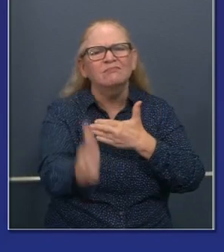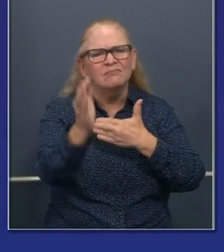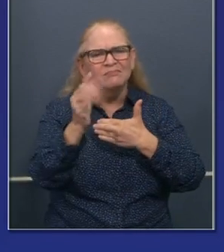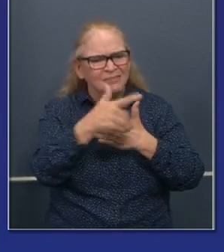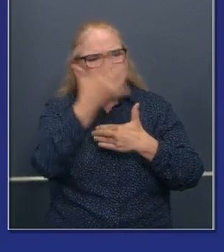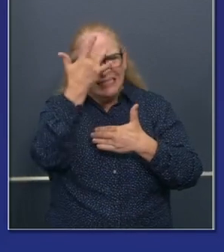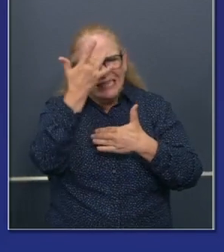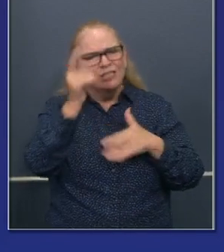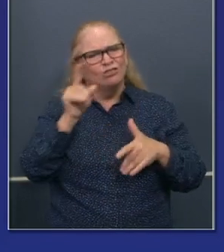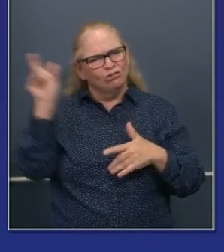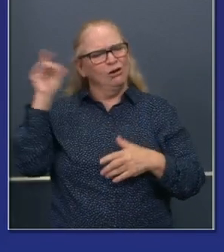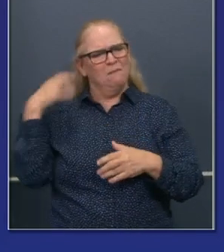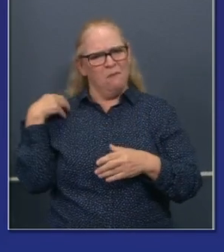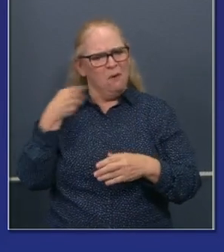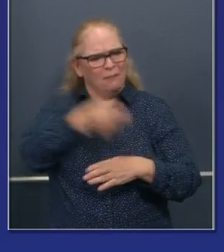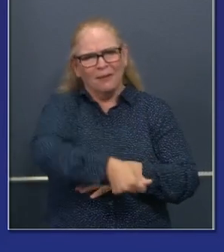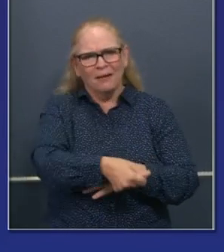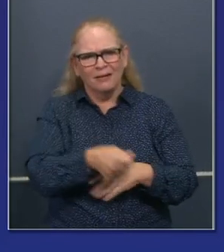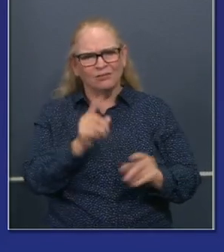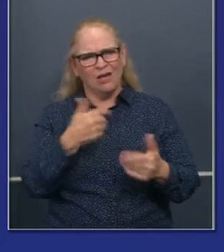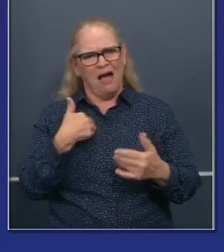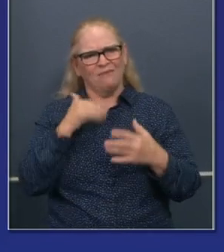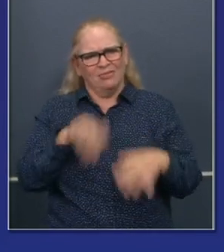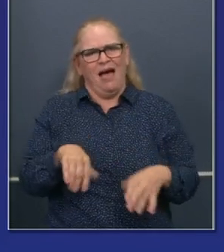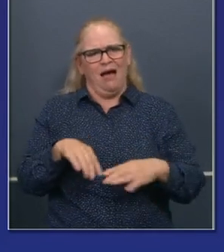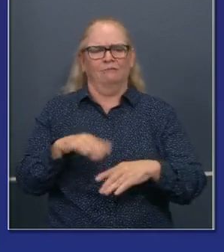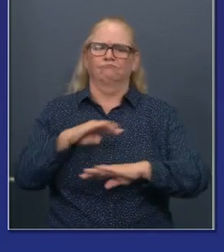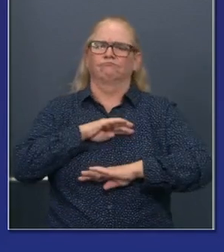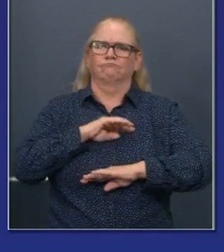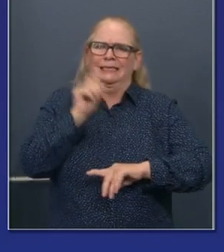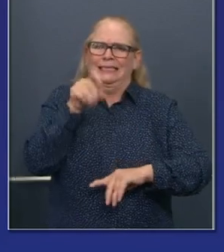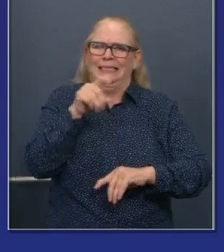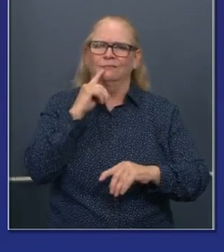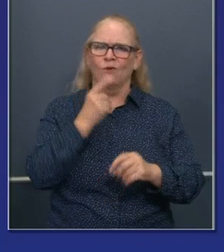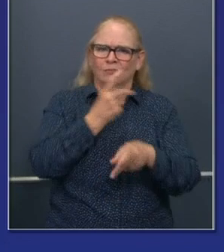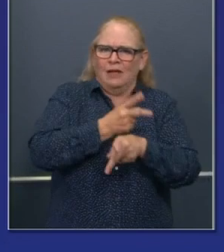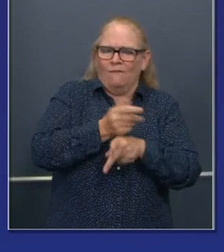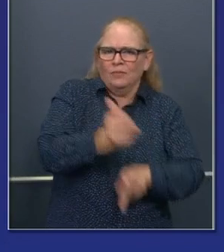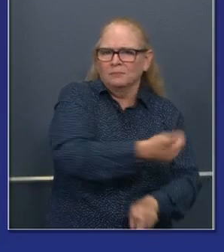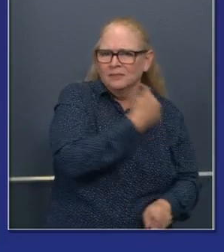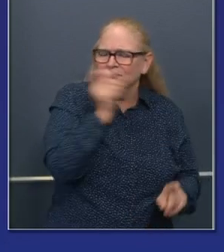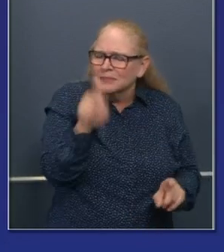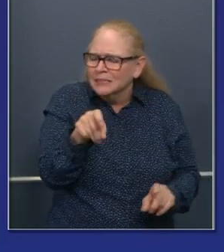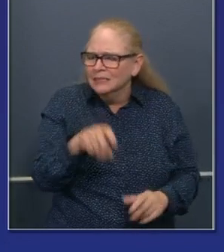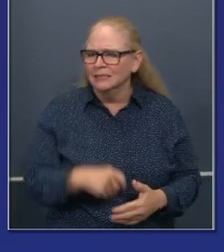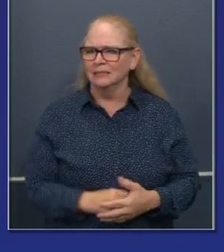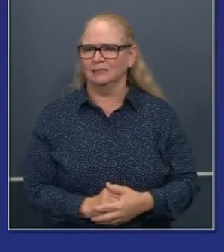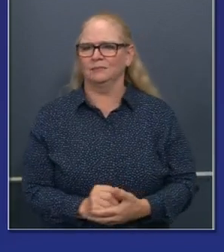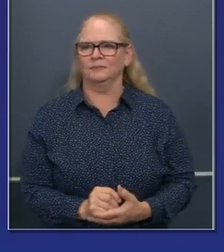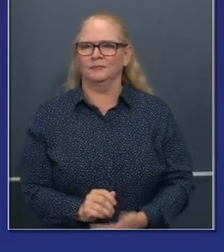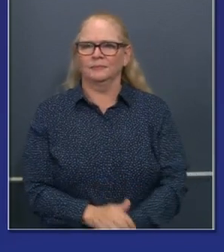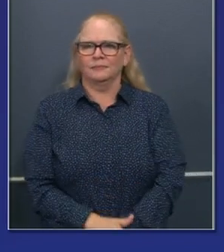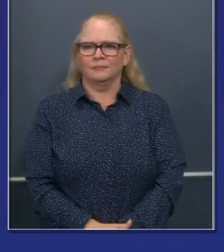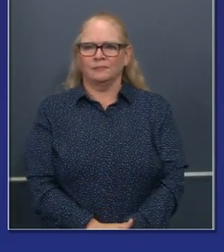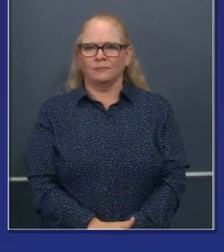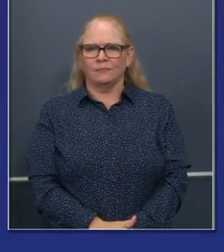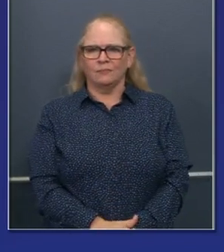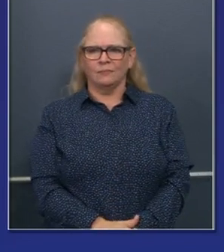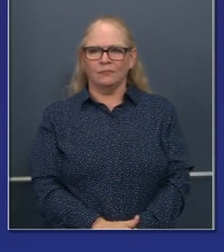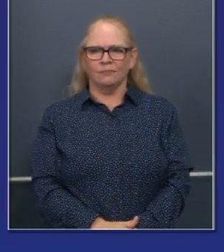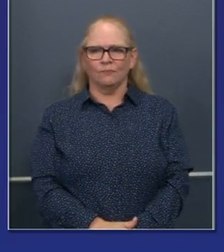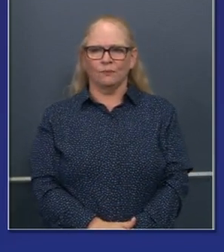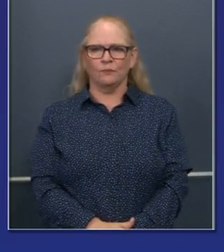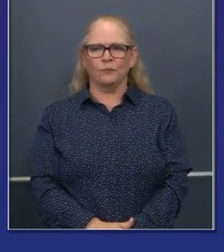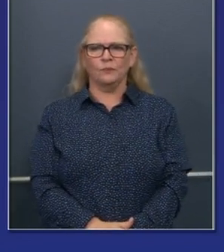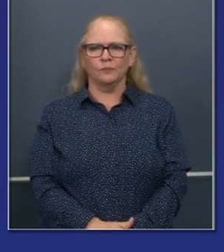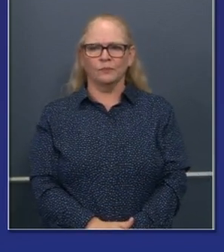continue to do that more specificity, more nuances. We turn the page and I'll get to the latest numbers in a moment and some of the